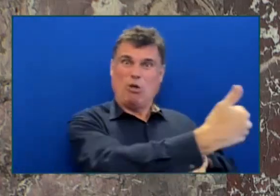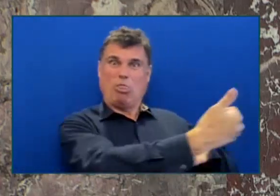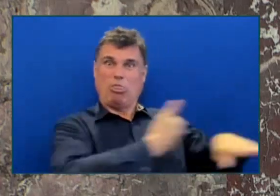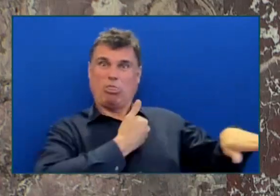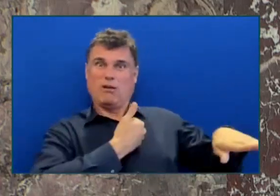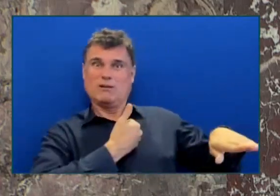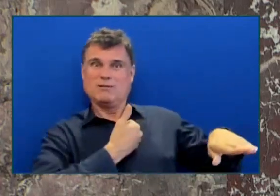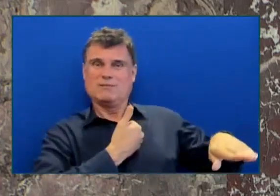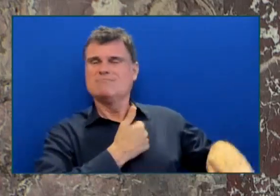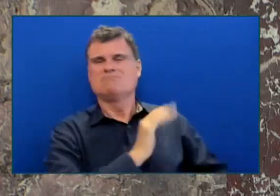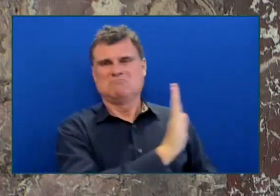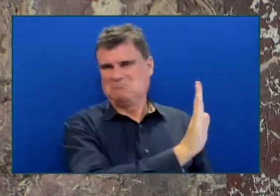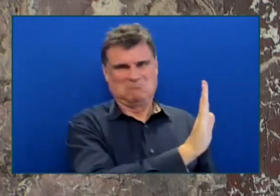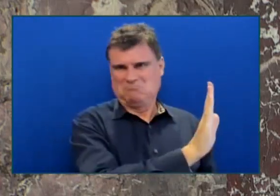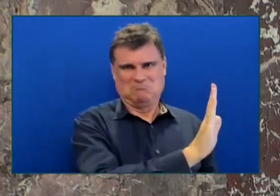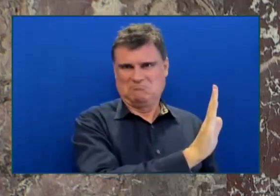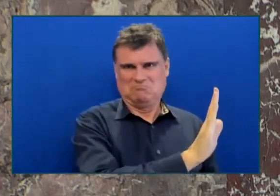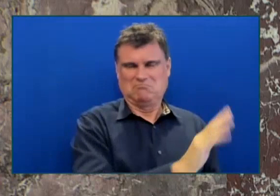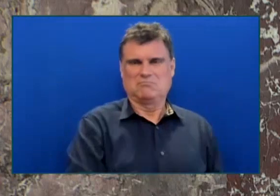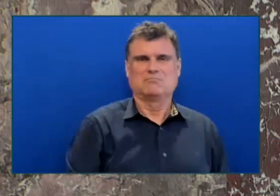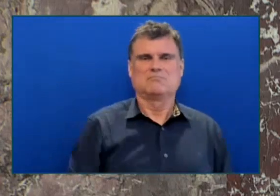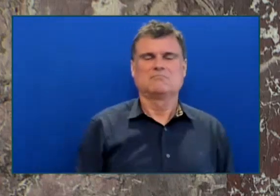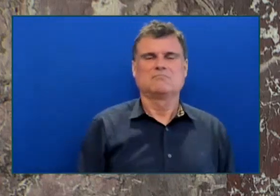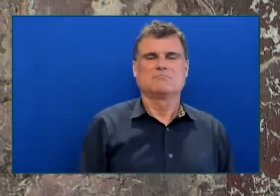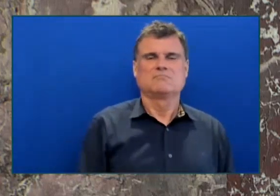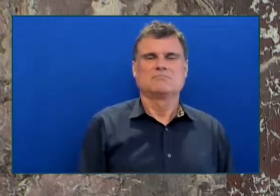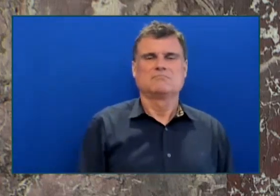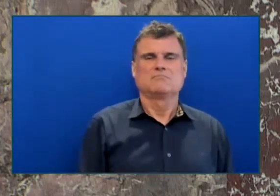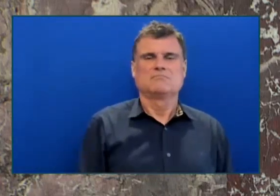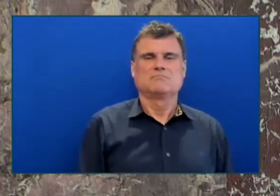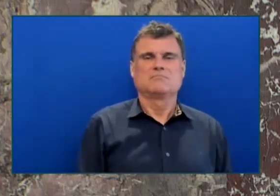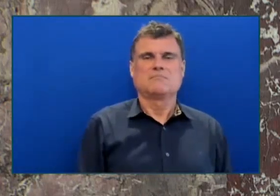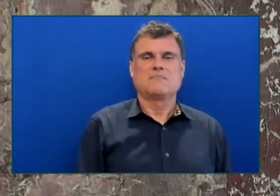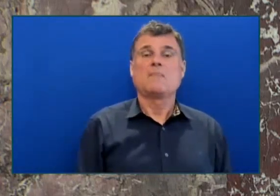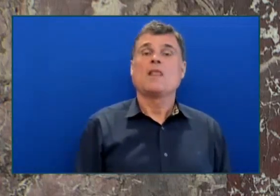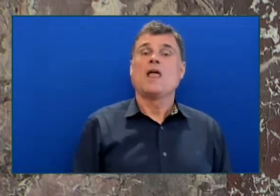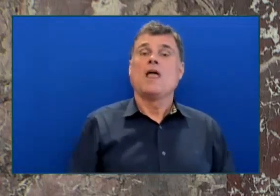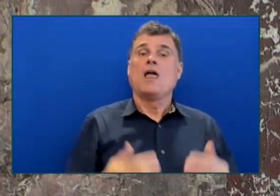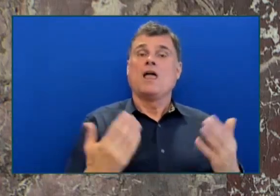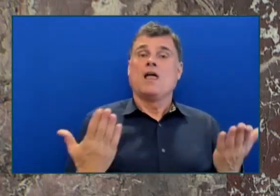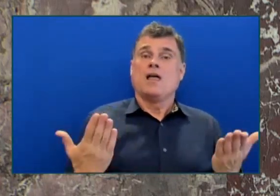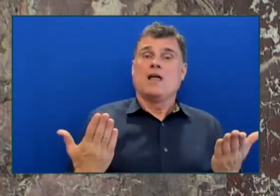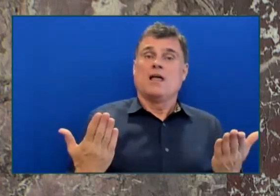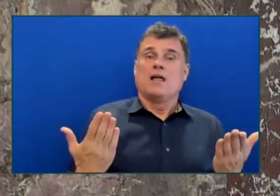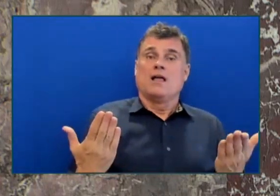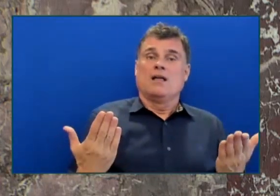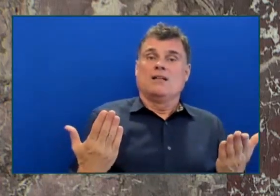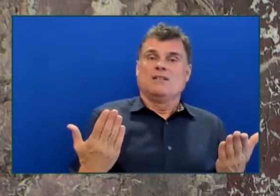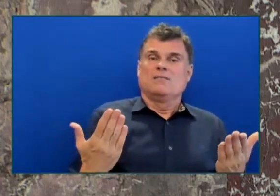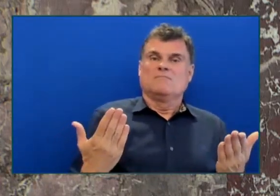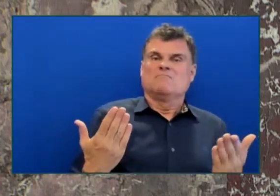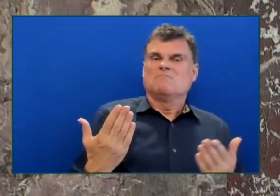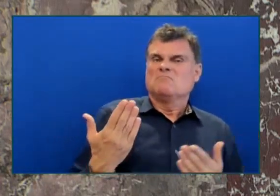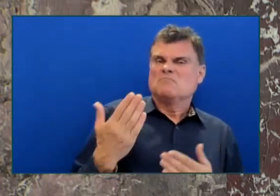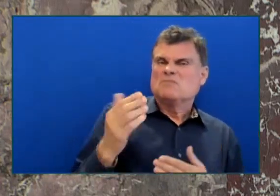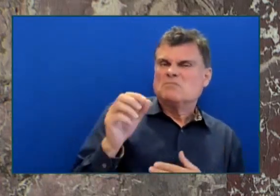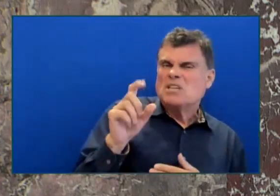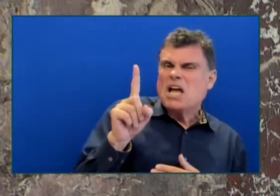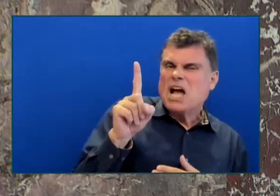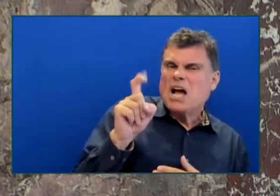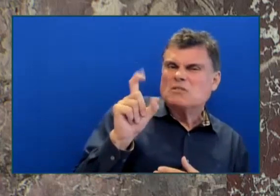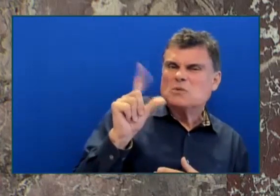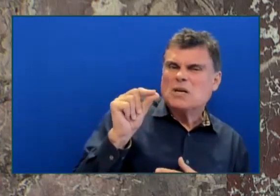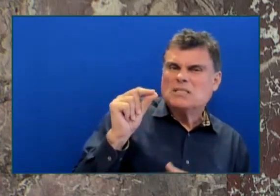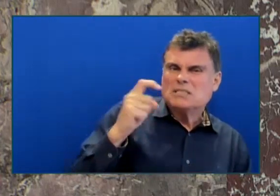Within 120 days, the Honourable Speaker, of being sworn in as Housing Minister, I directed staff to undertake a review of BC Housing that led to the report that was released today.